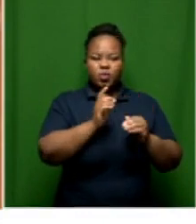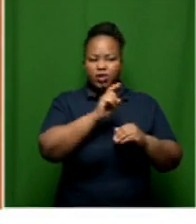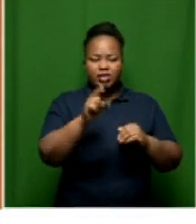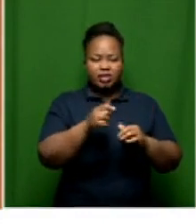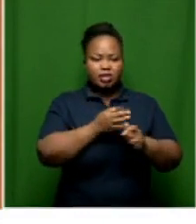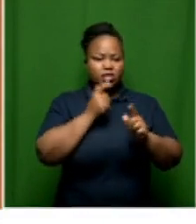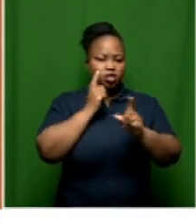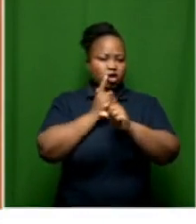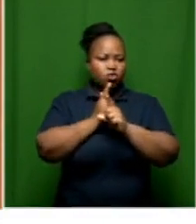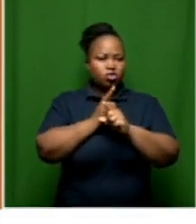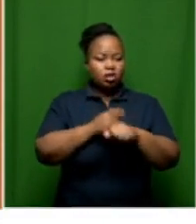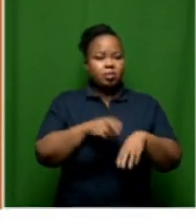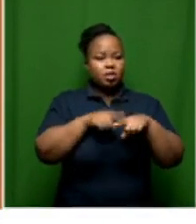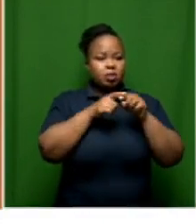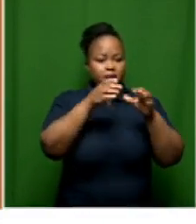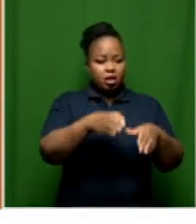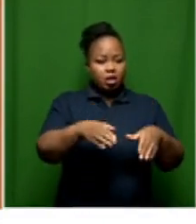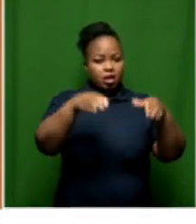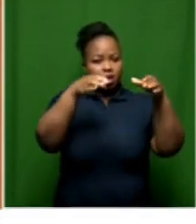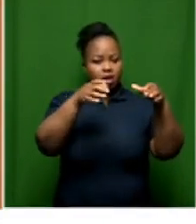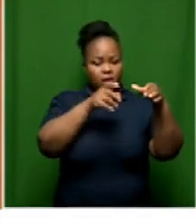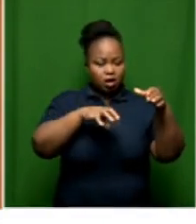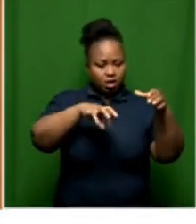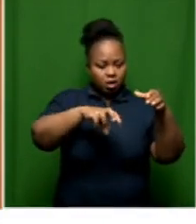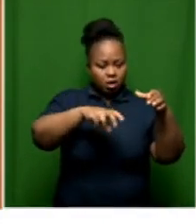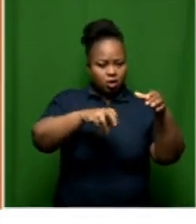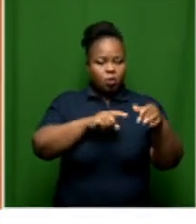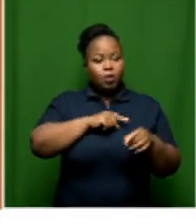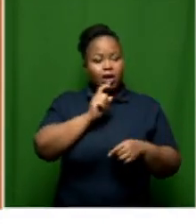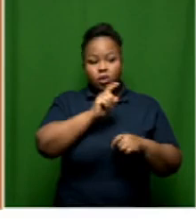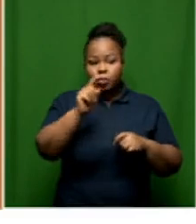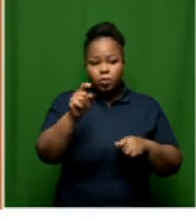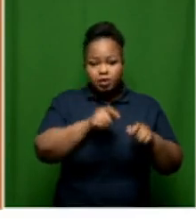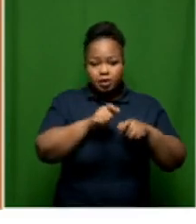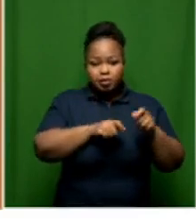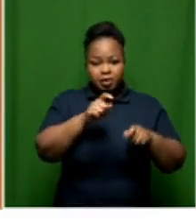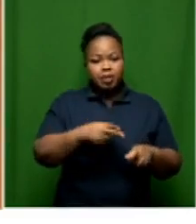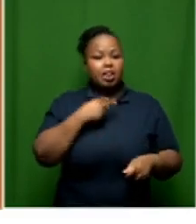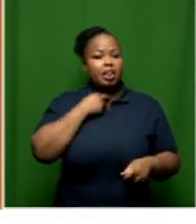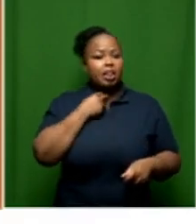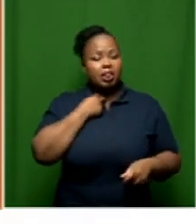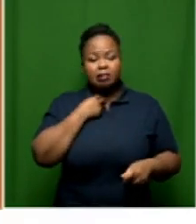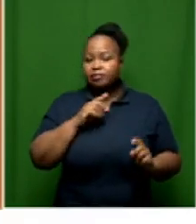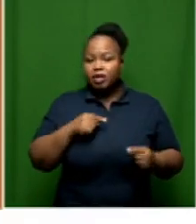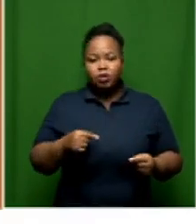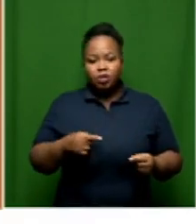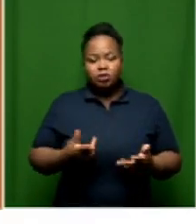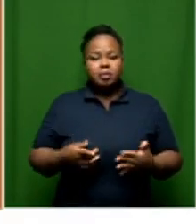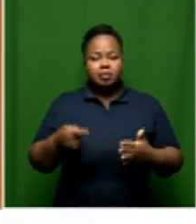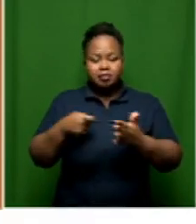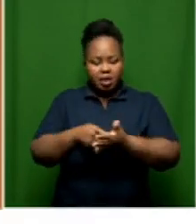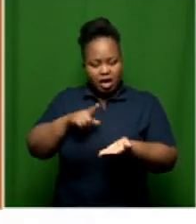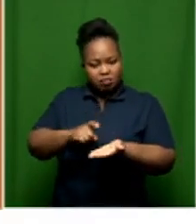rely on tanks. And obviously, those are the people that find themselves in a position where they can't even afford to buy